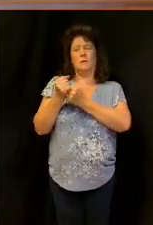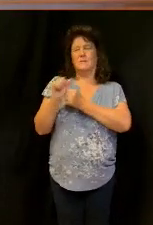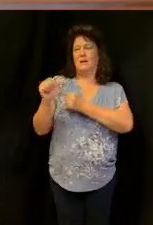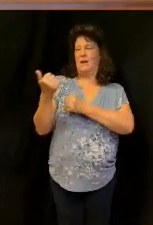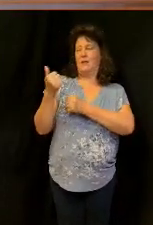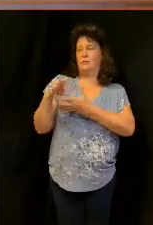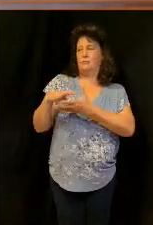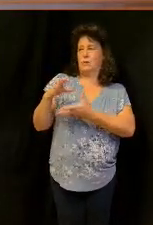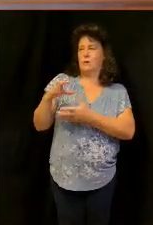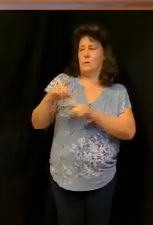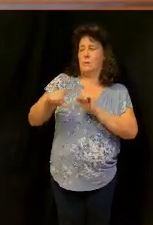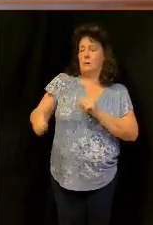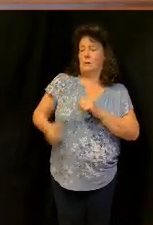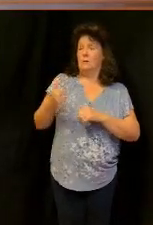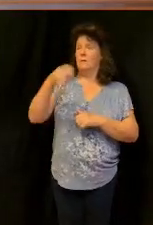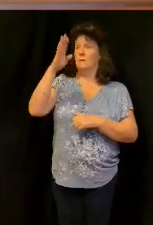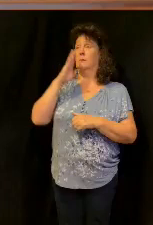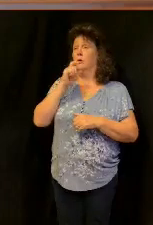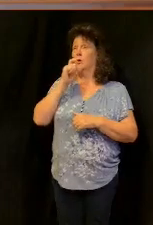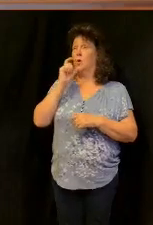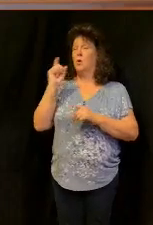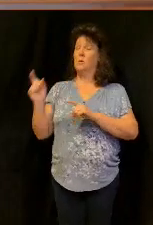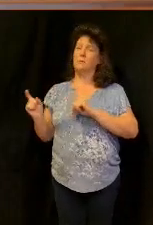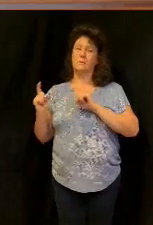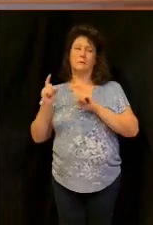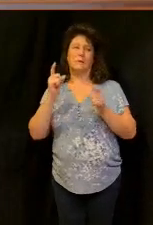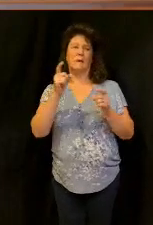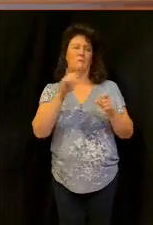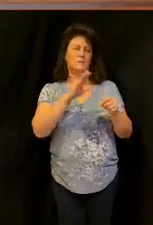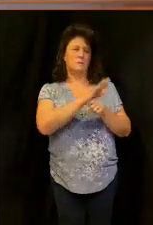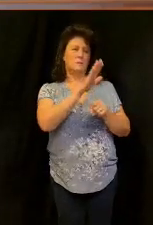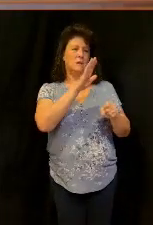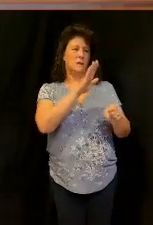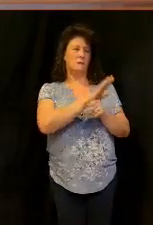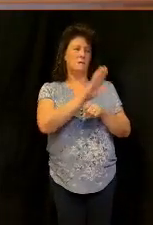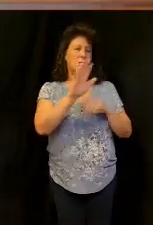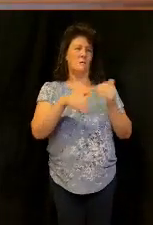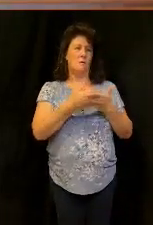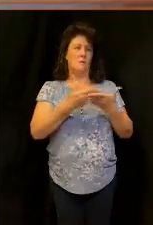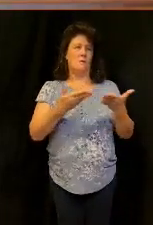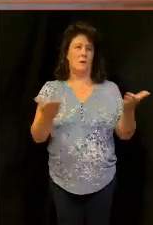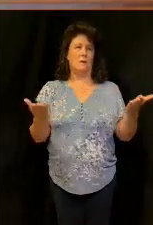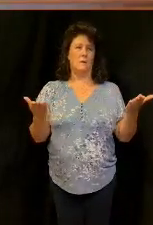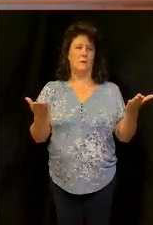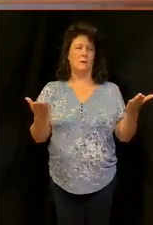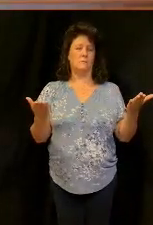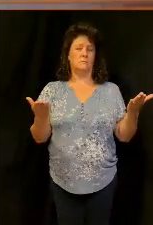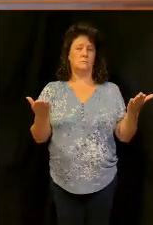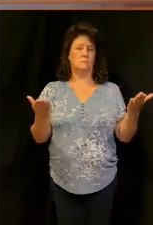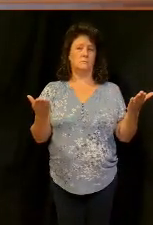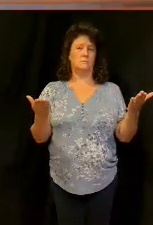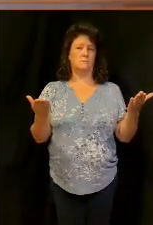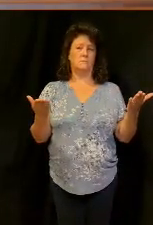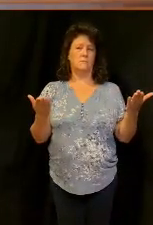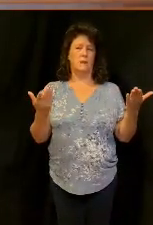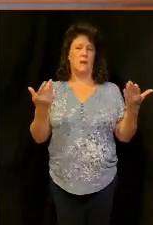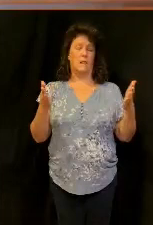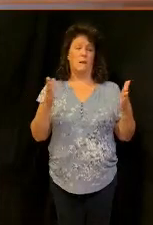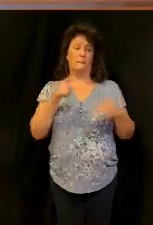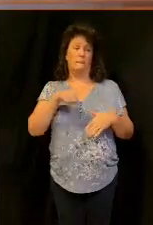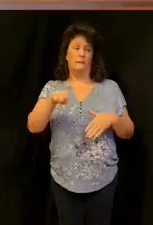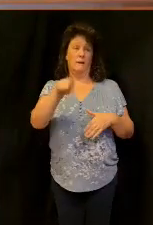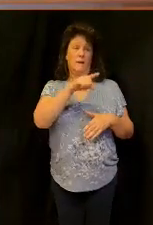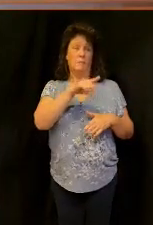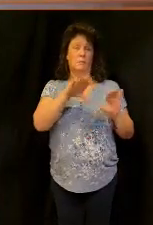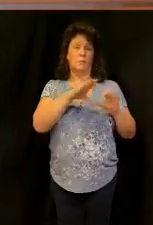the living God who gives us richly what all things to enjoy let them do